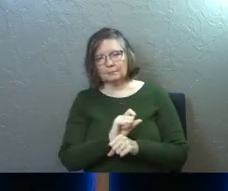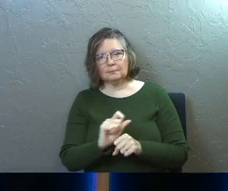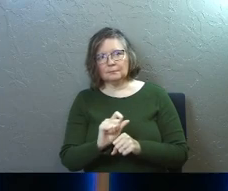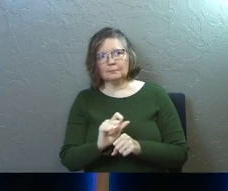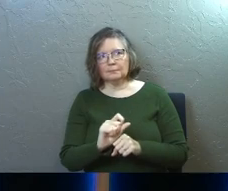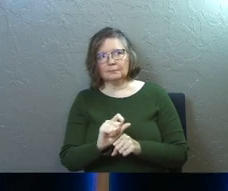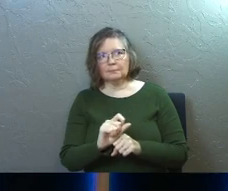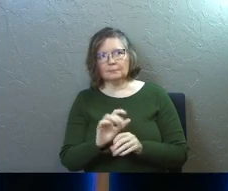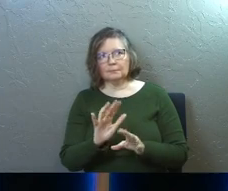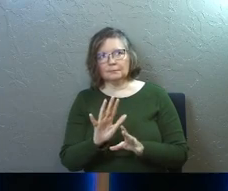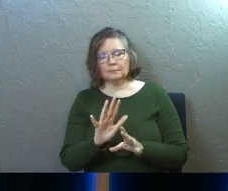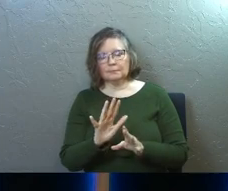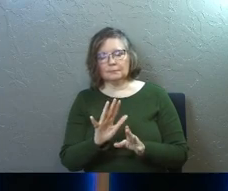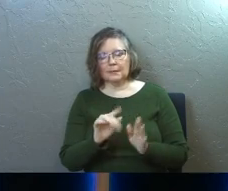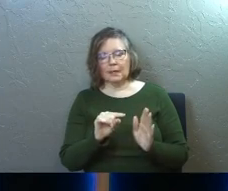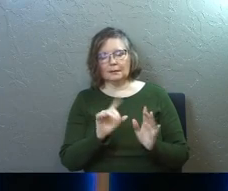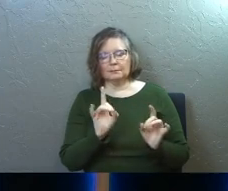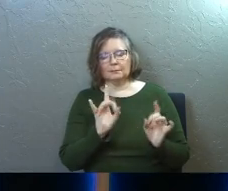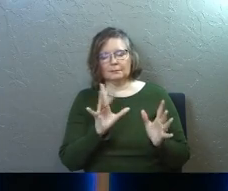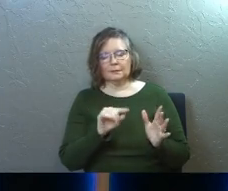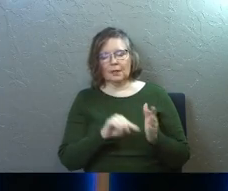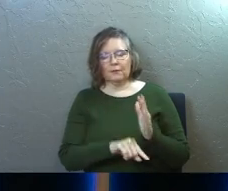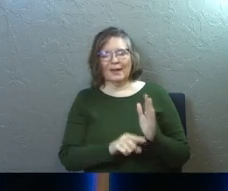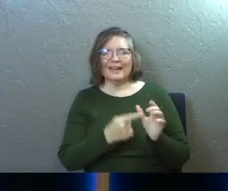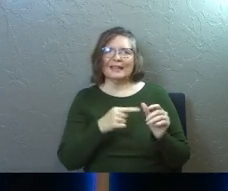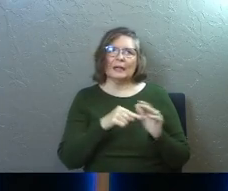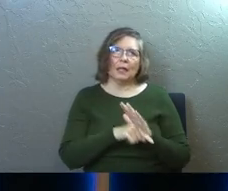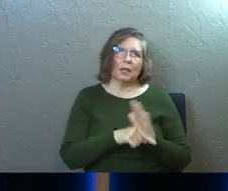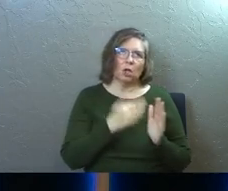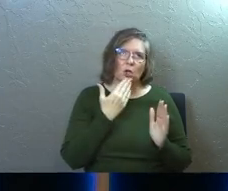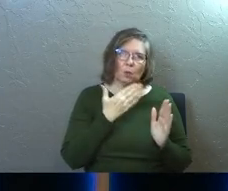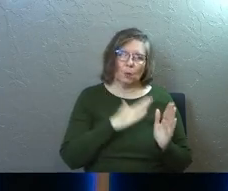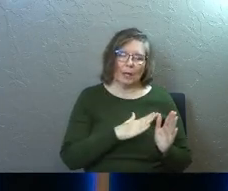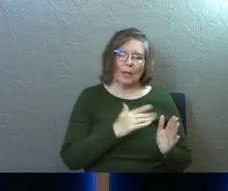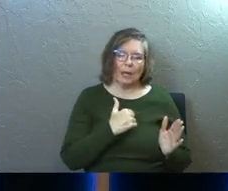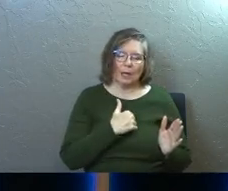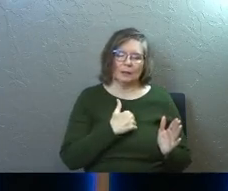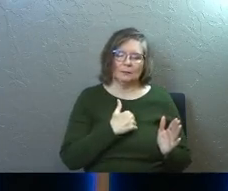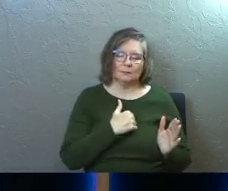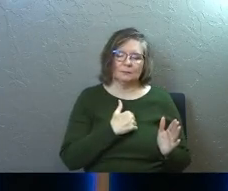killed this first service. I didn't kill it in a good way.